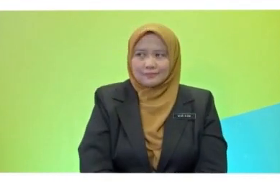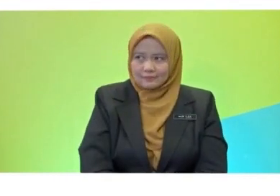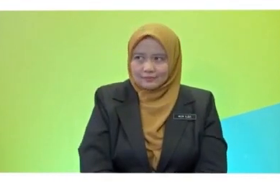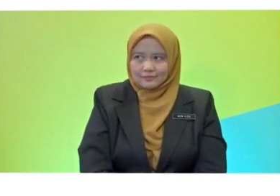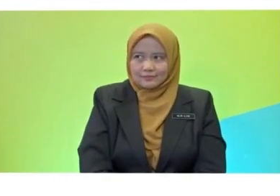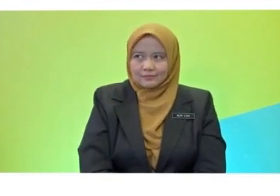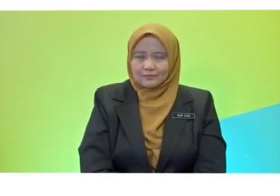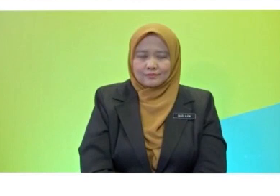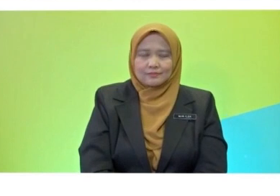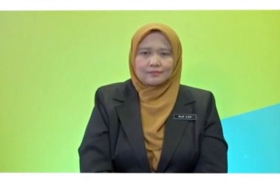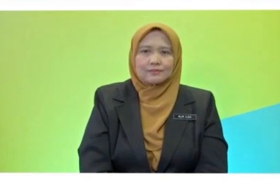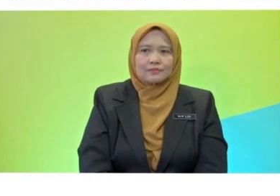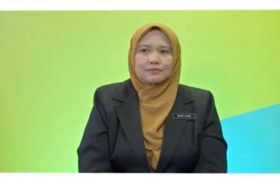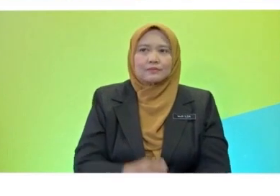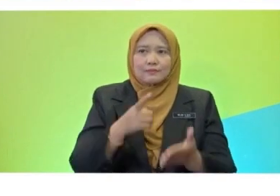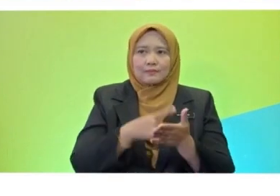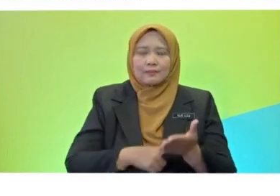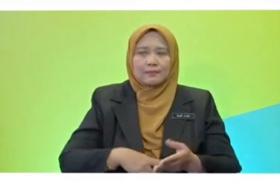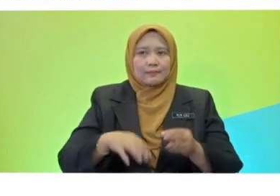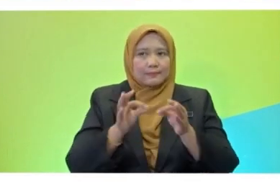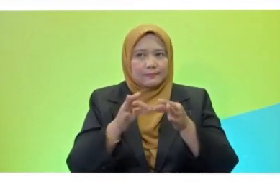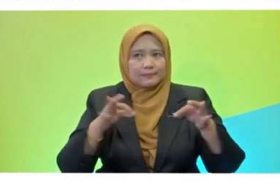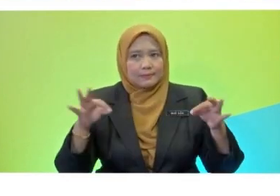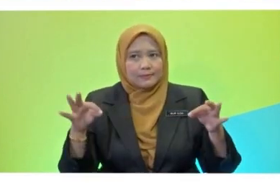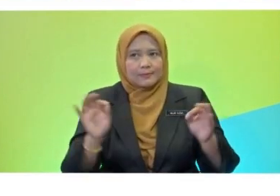the sentence for the help, for the word helped?